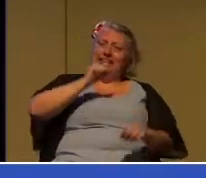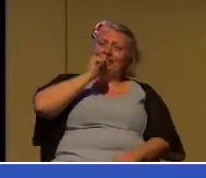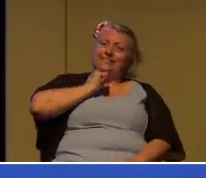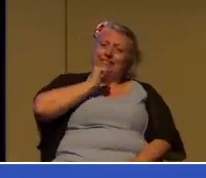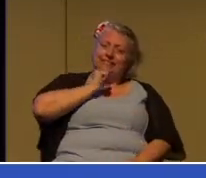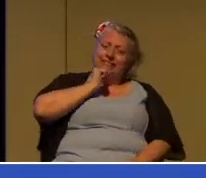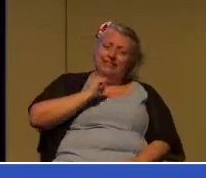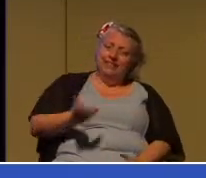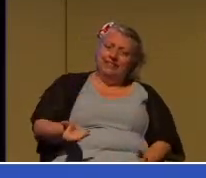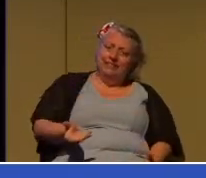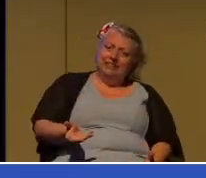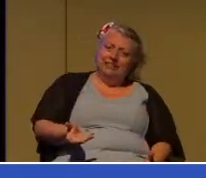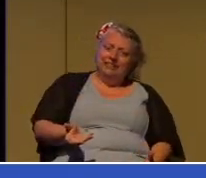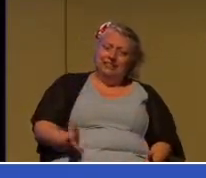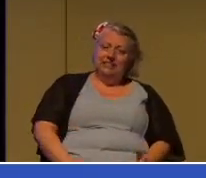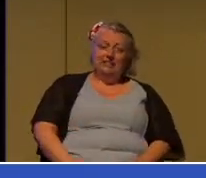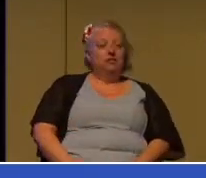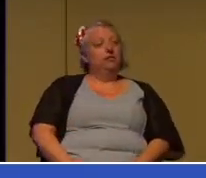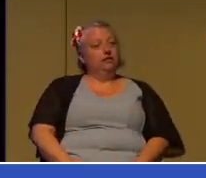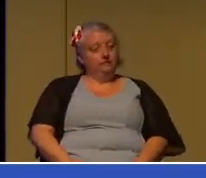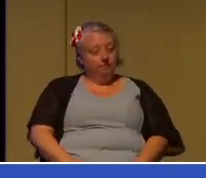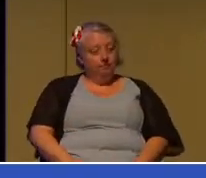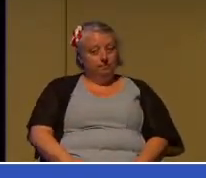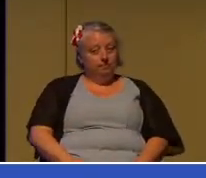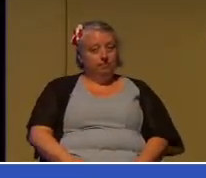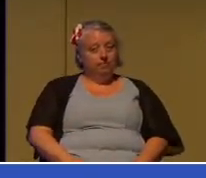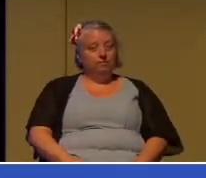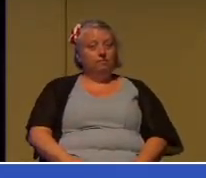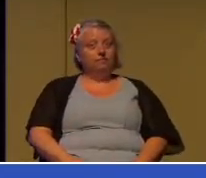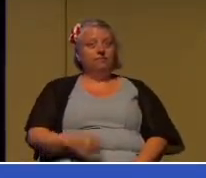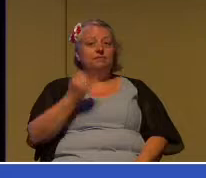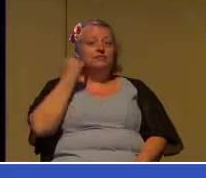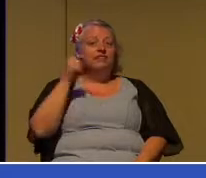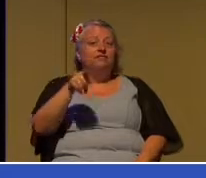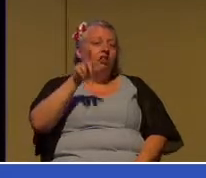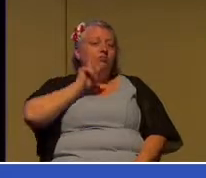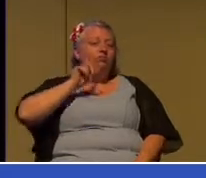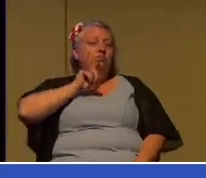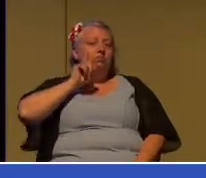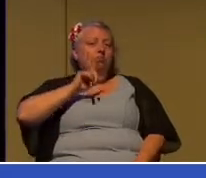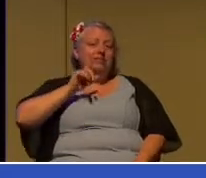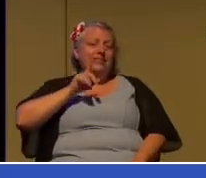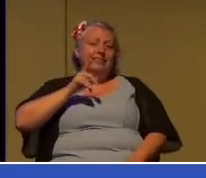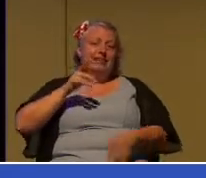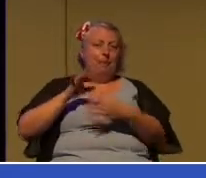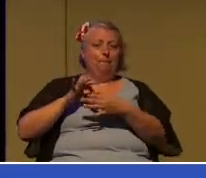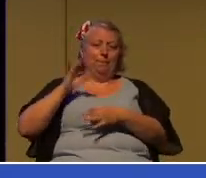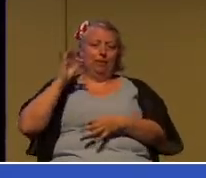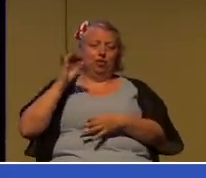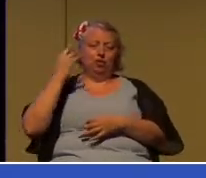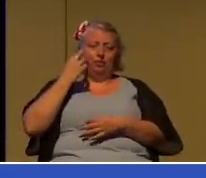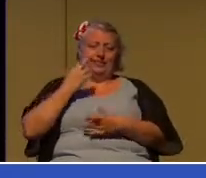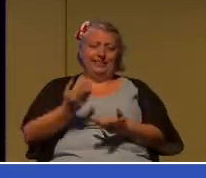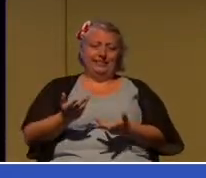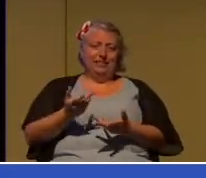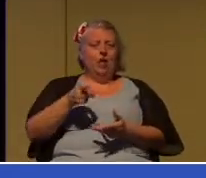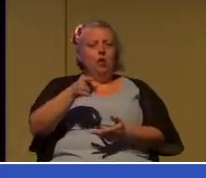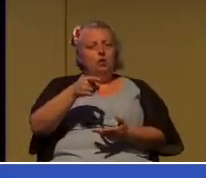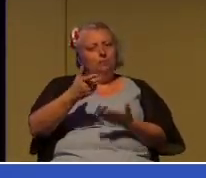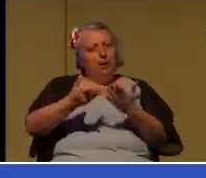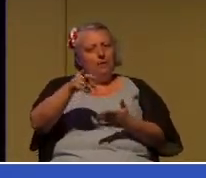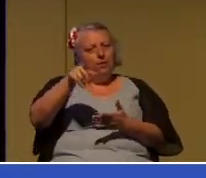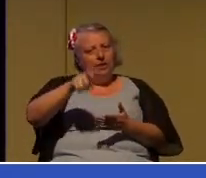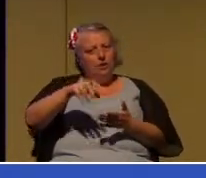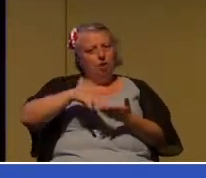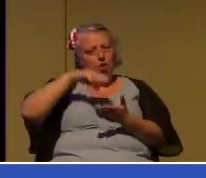picture. And maybe if there is heat in the kitchen, you want to stay and learn to fight through that and not be